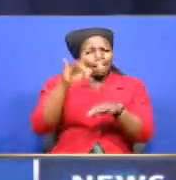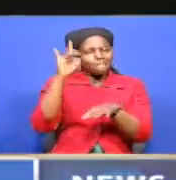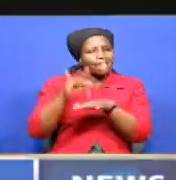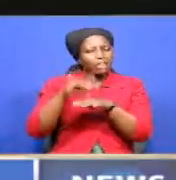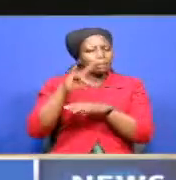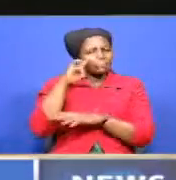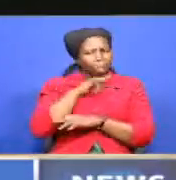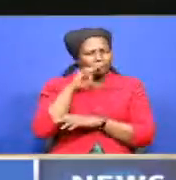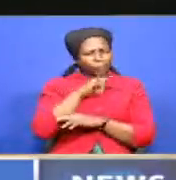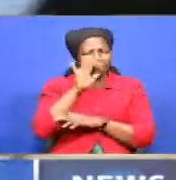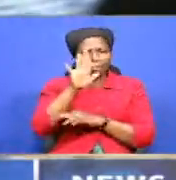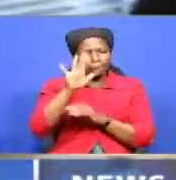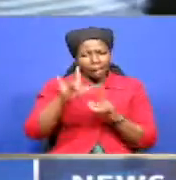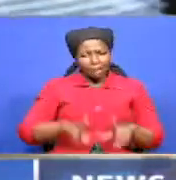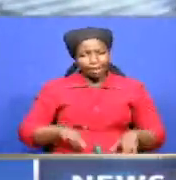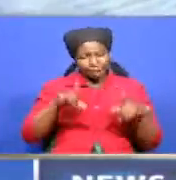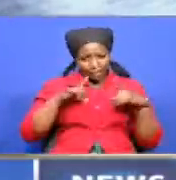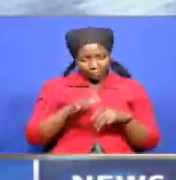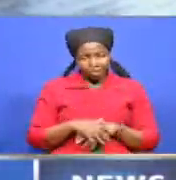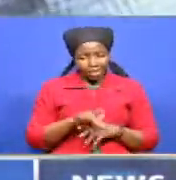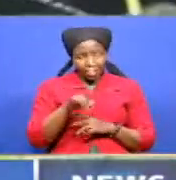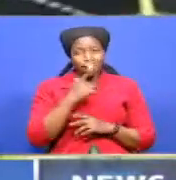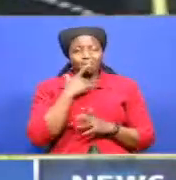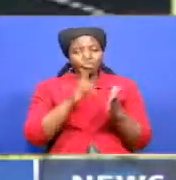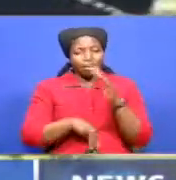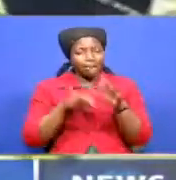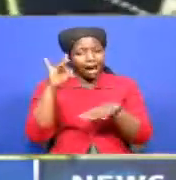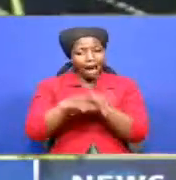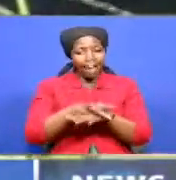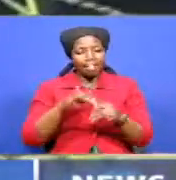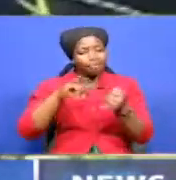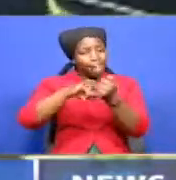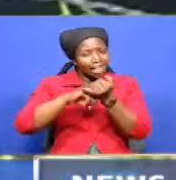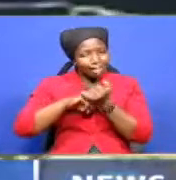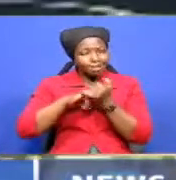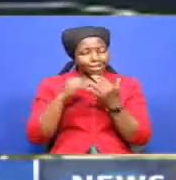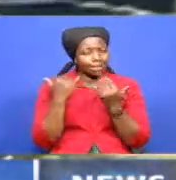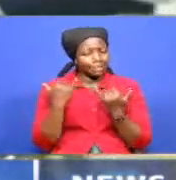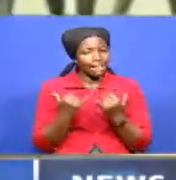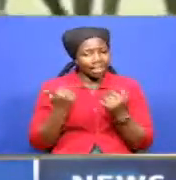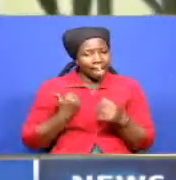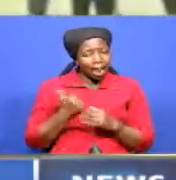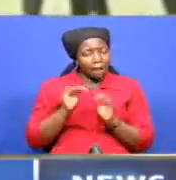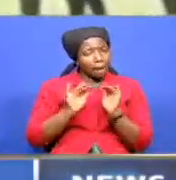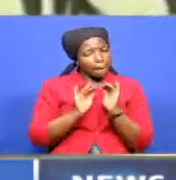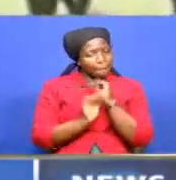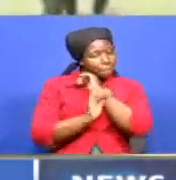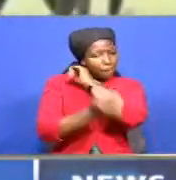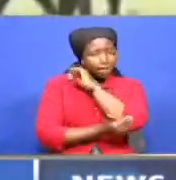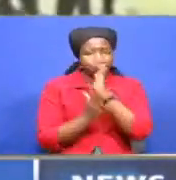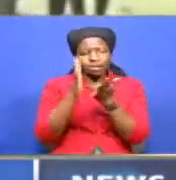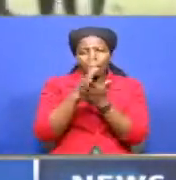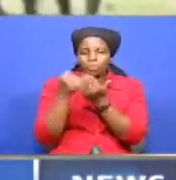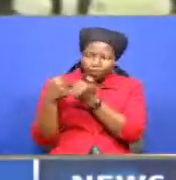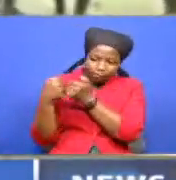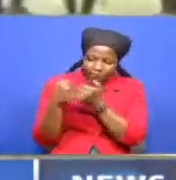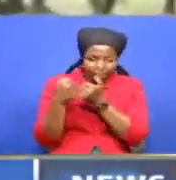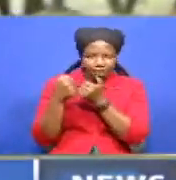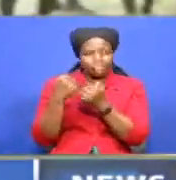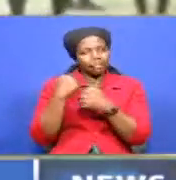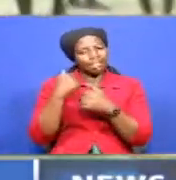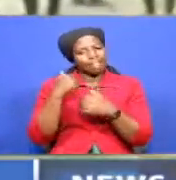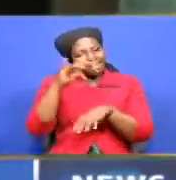on their lives Pareo pointing out that early marriages and teen pregnancies are some of the challenges facing learners from